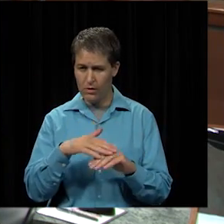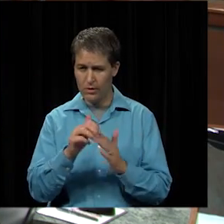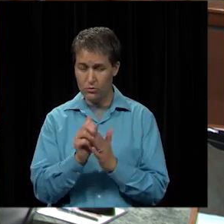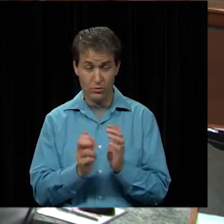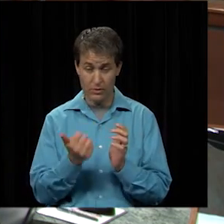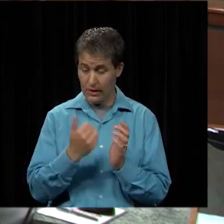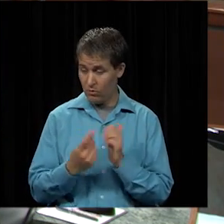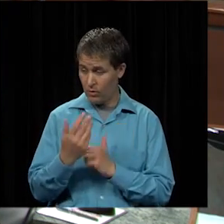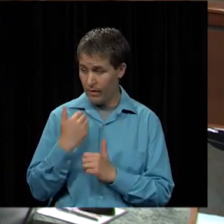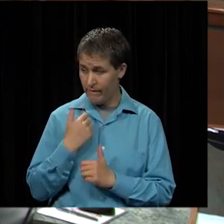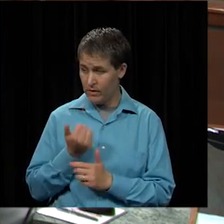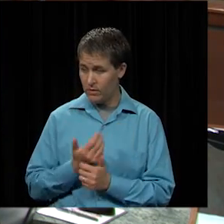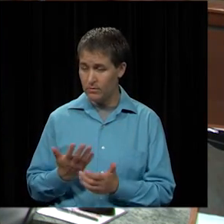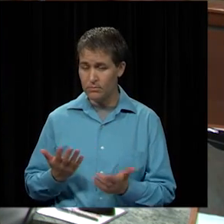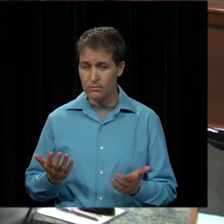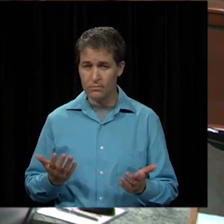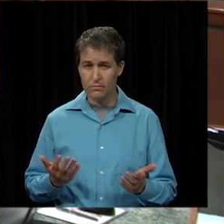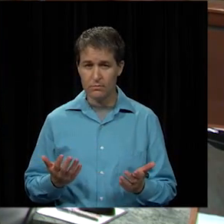items?